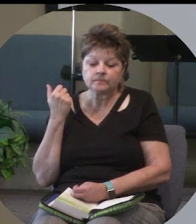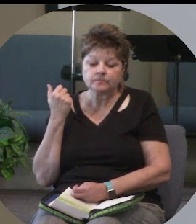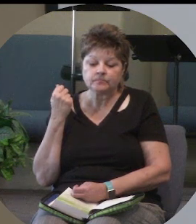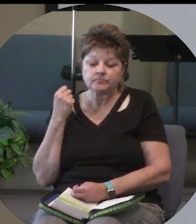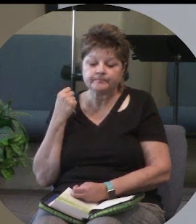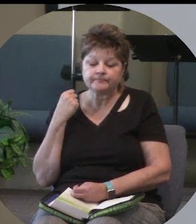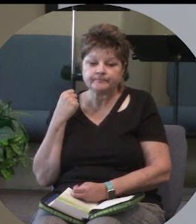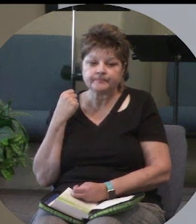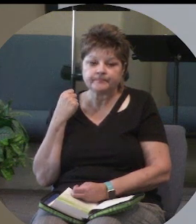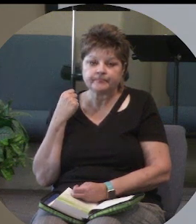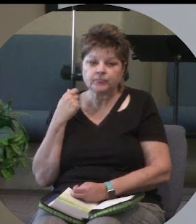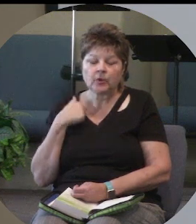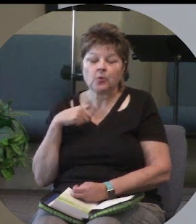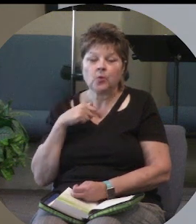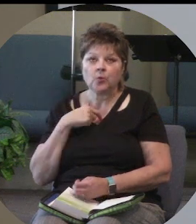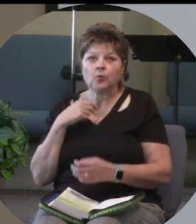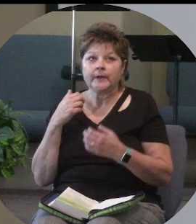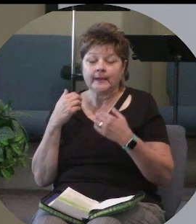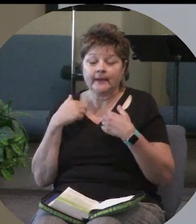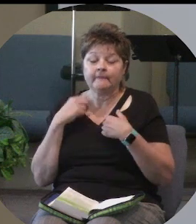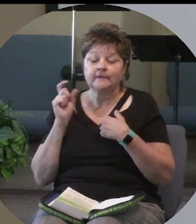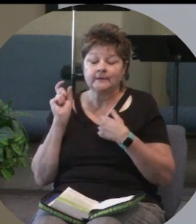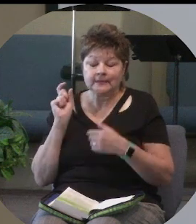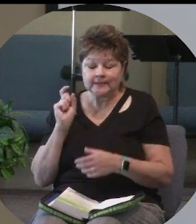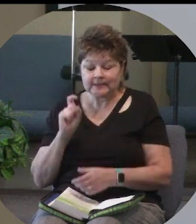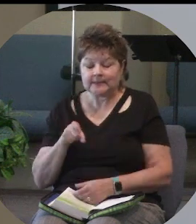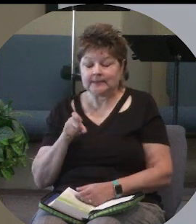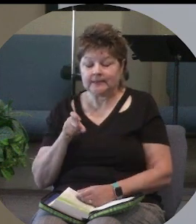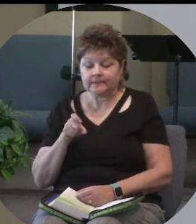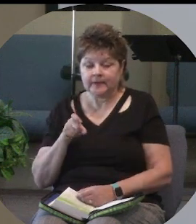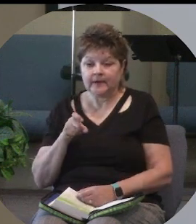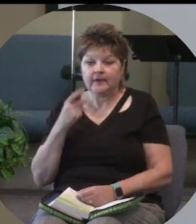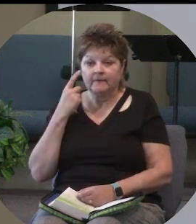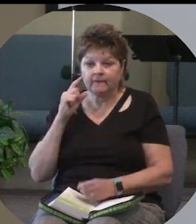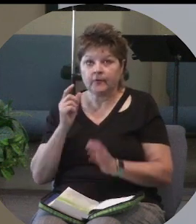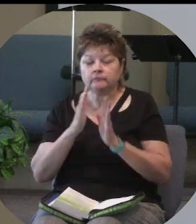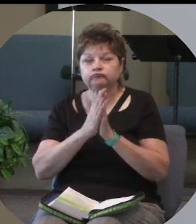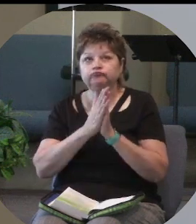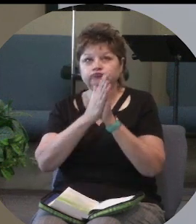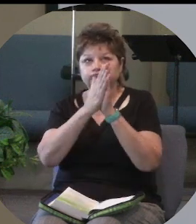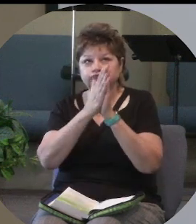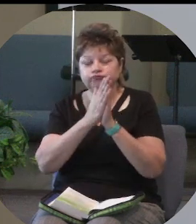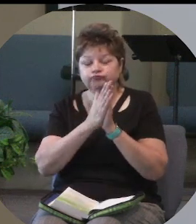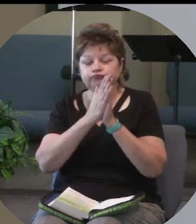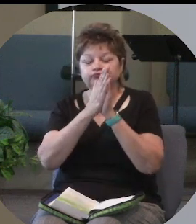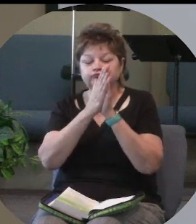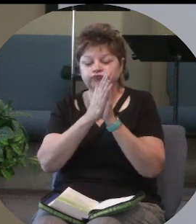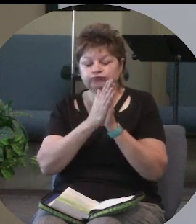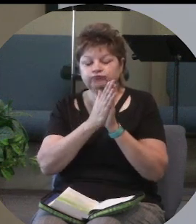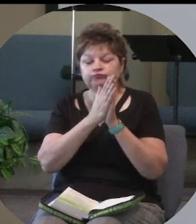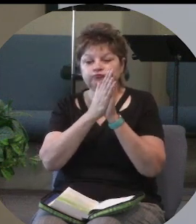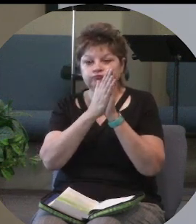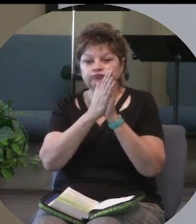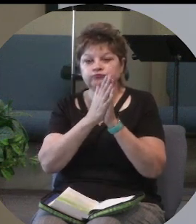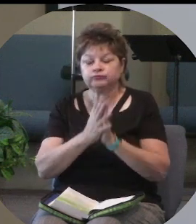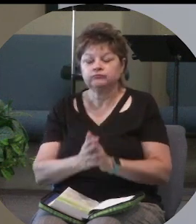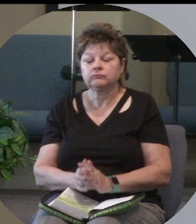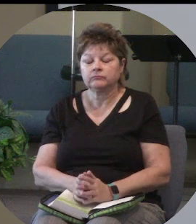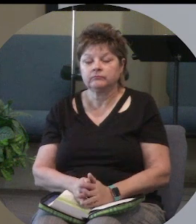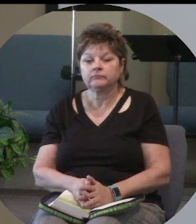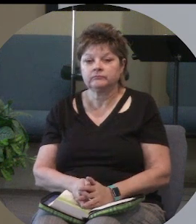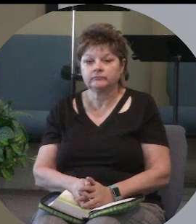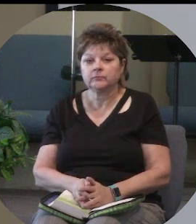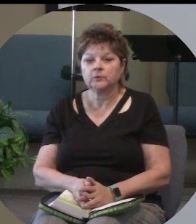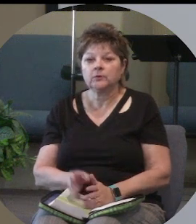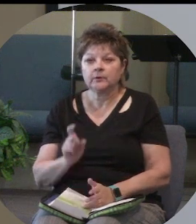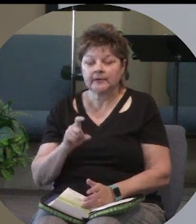we have a need for nearness if you will intimacy. We